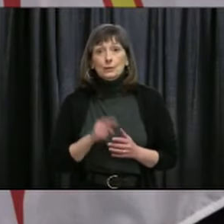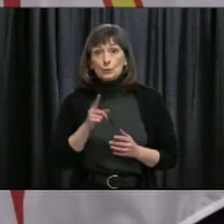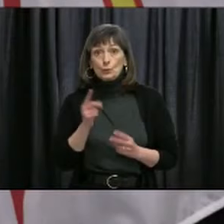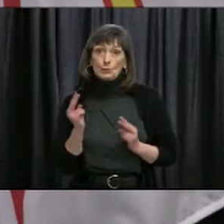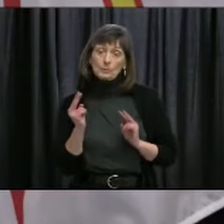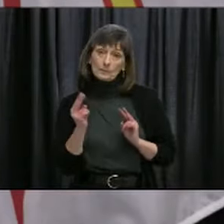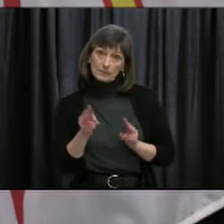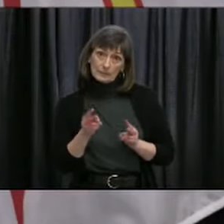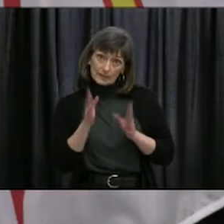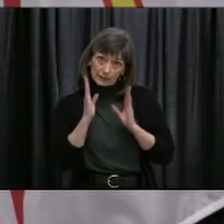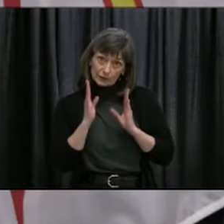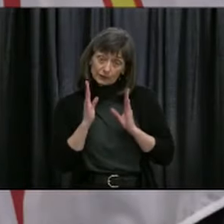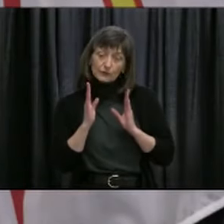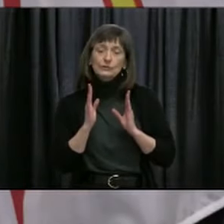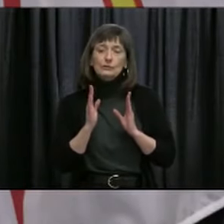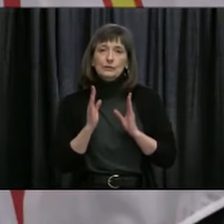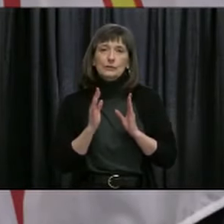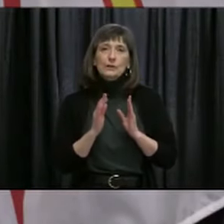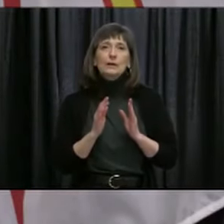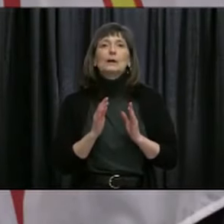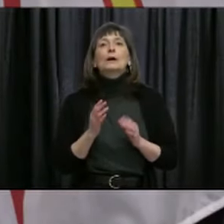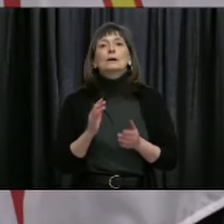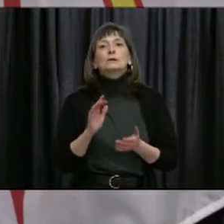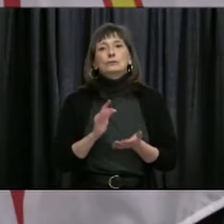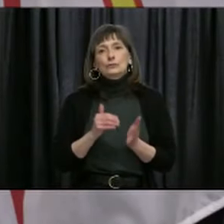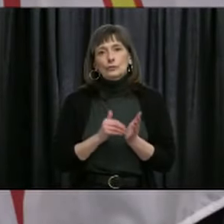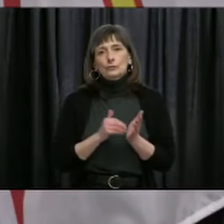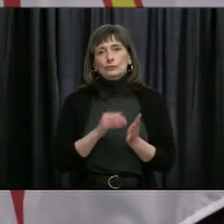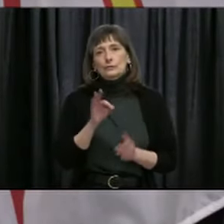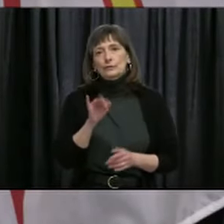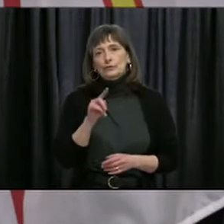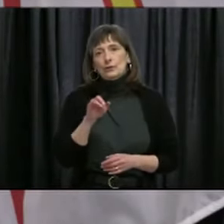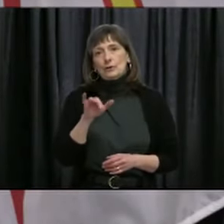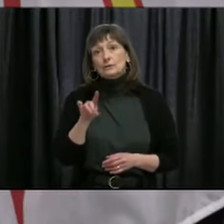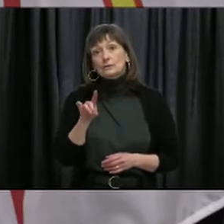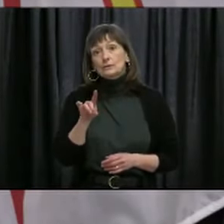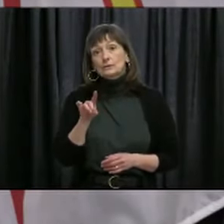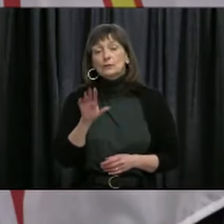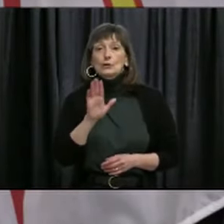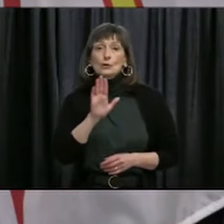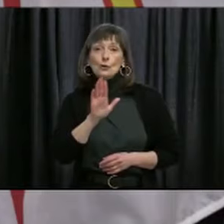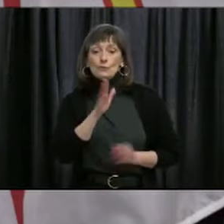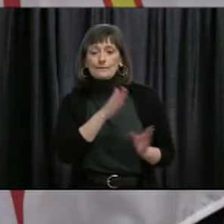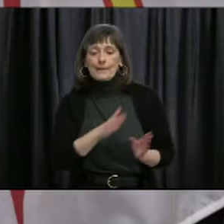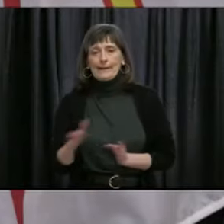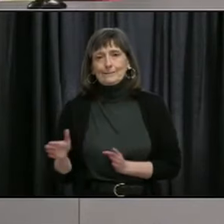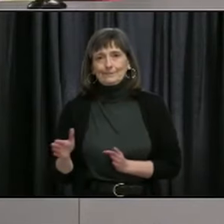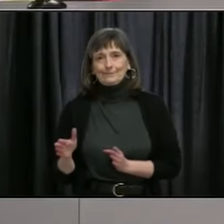attention as Dr. Fitzgerald will now just walk us through her presentation today.